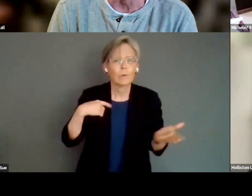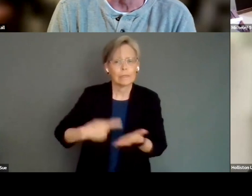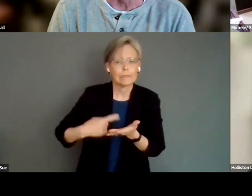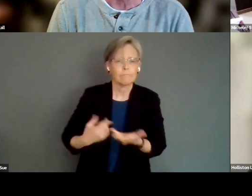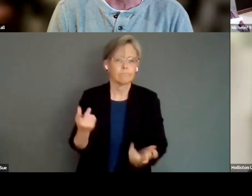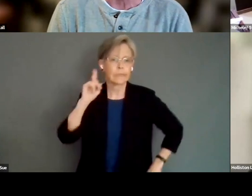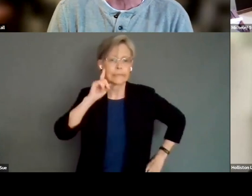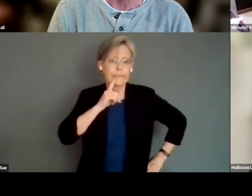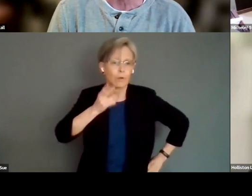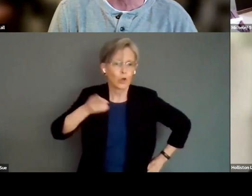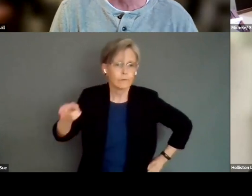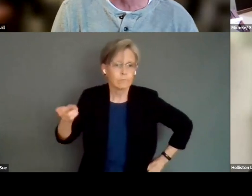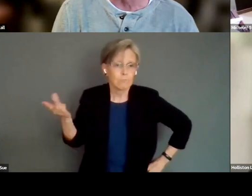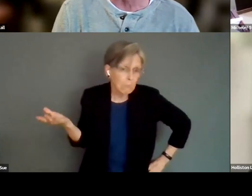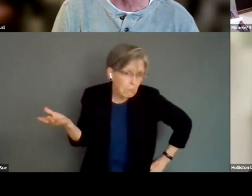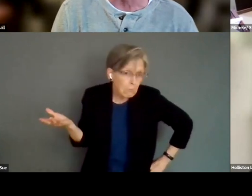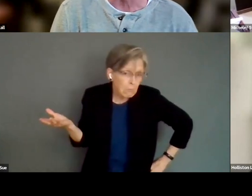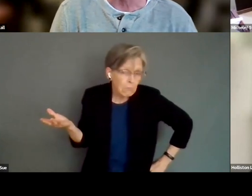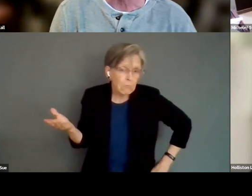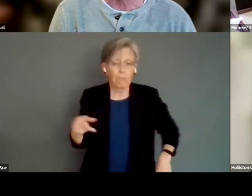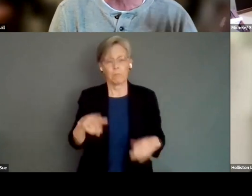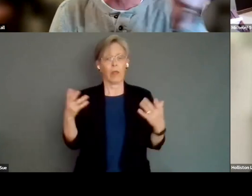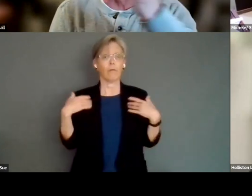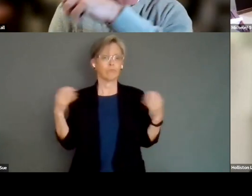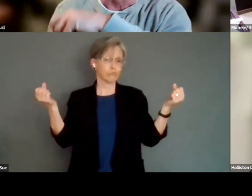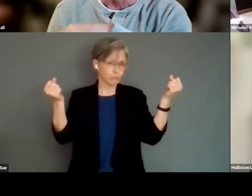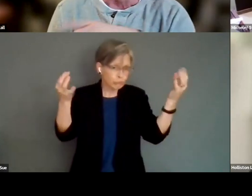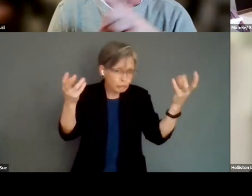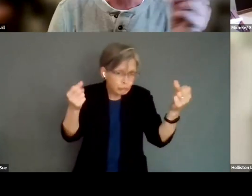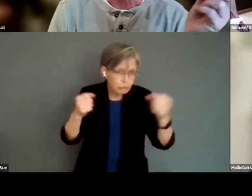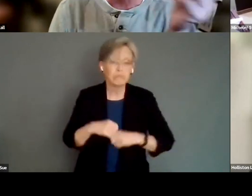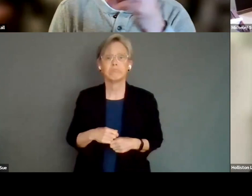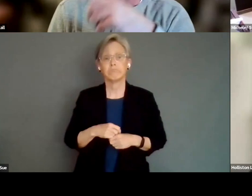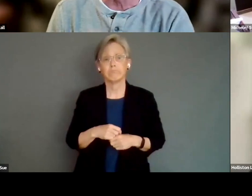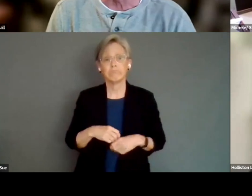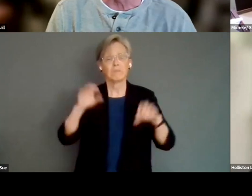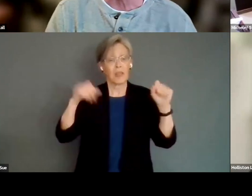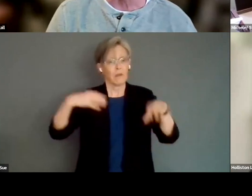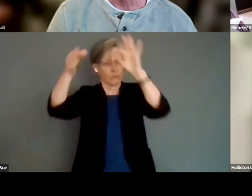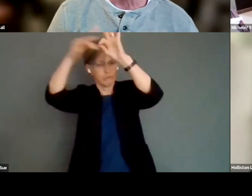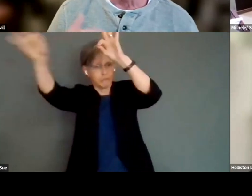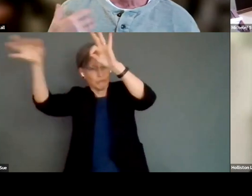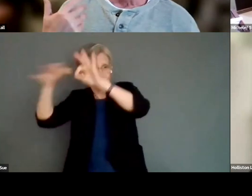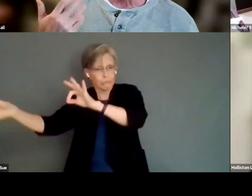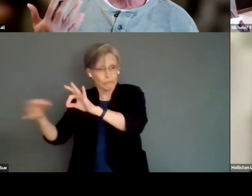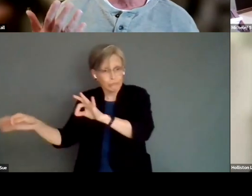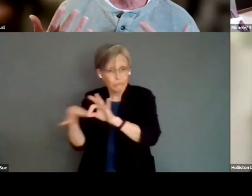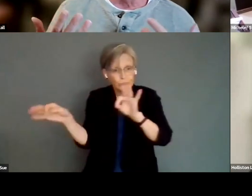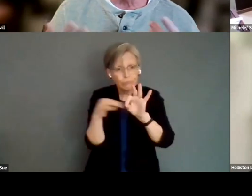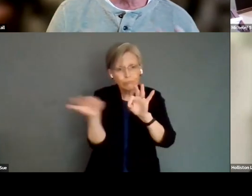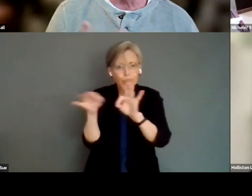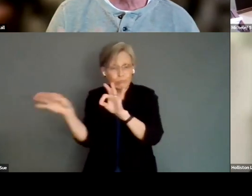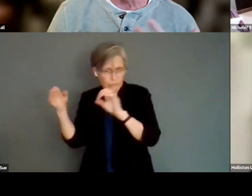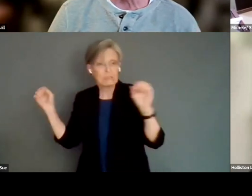deaf and hard of hearing, for instance, I mean, you can have ASL interpretation, you could have captioning across it, but